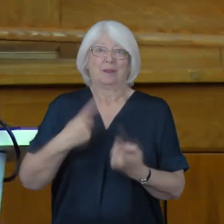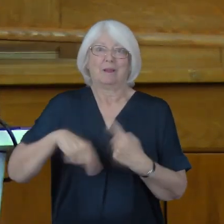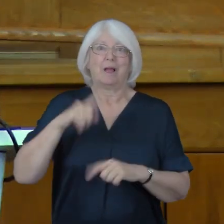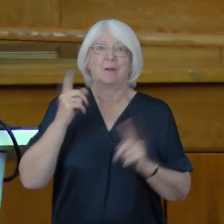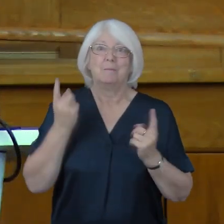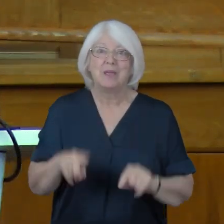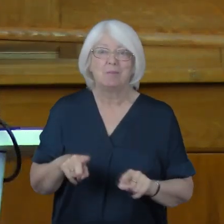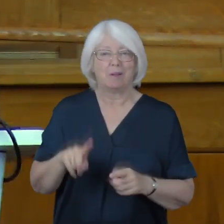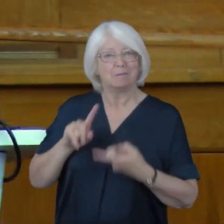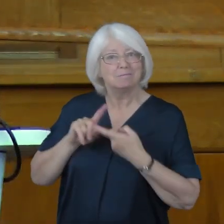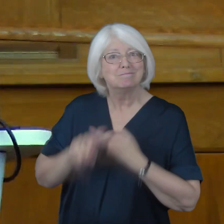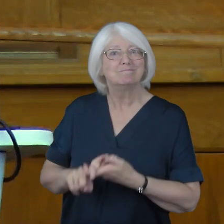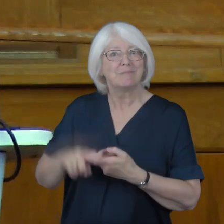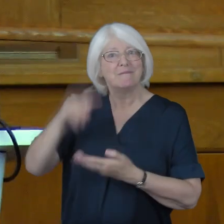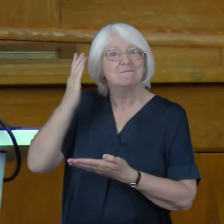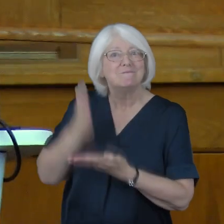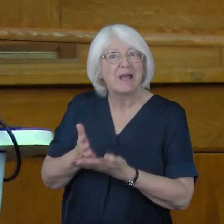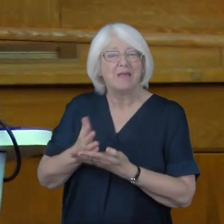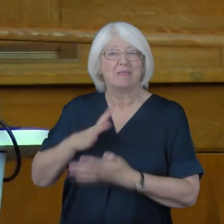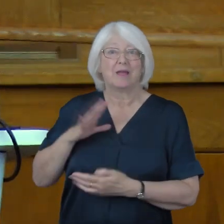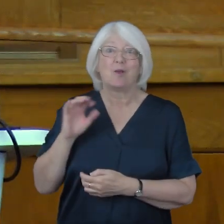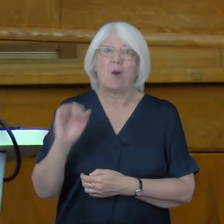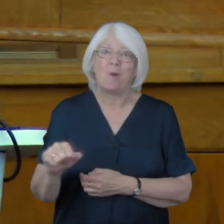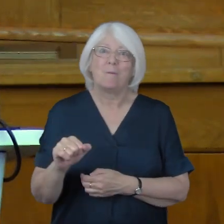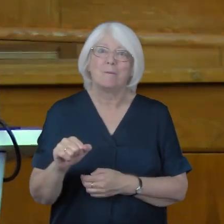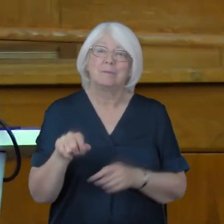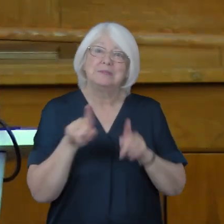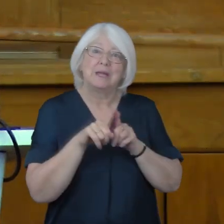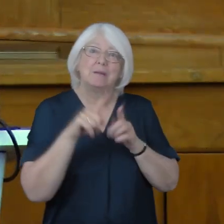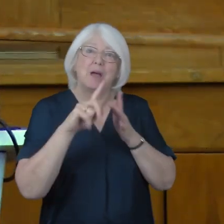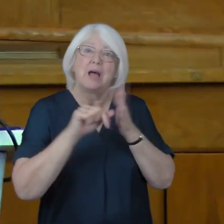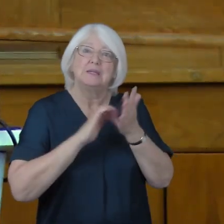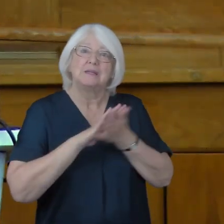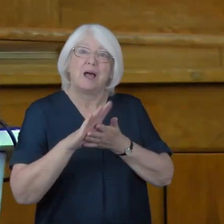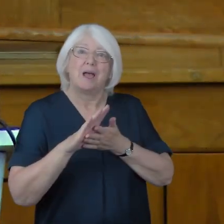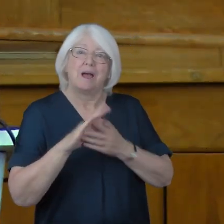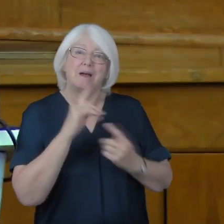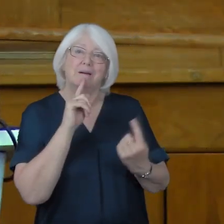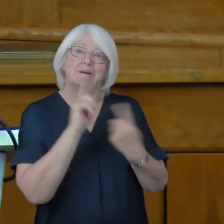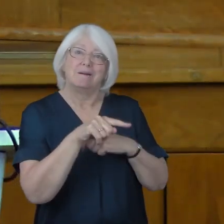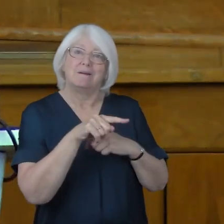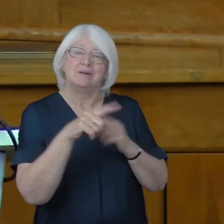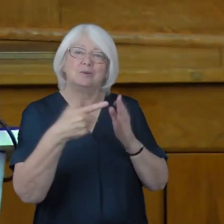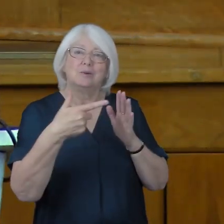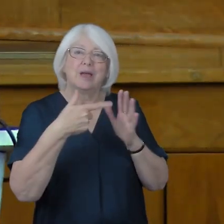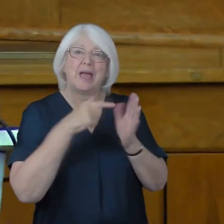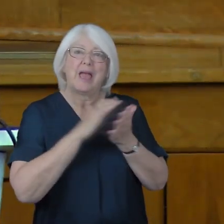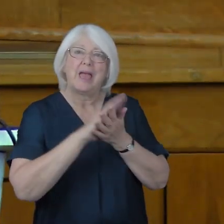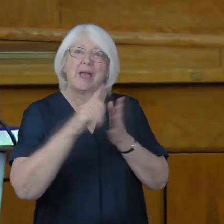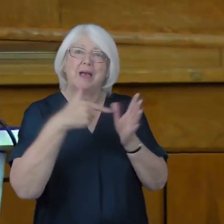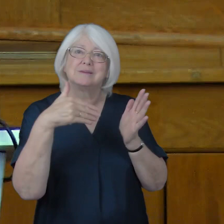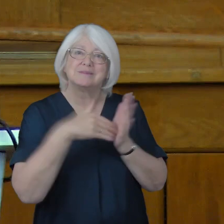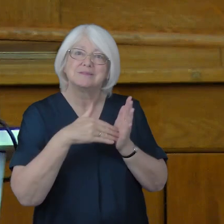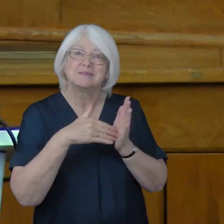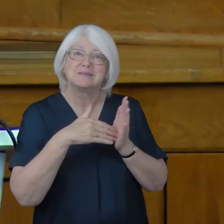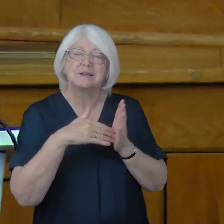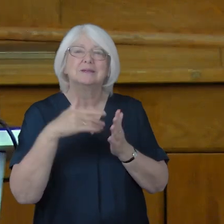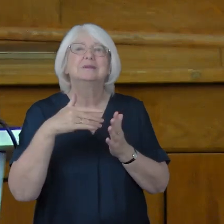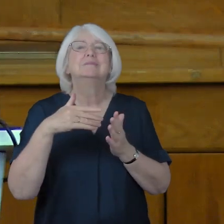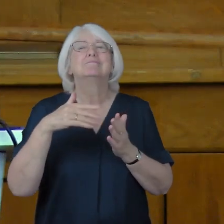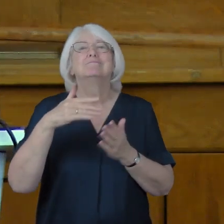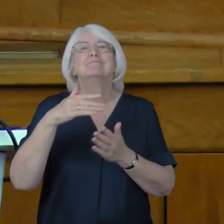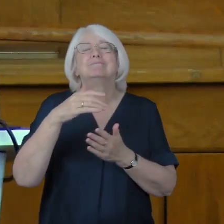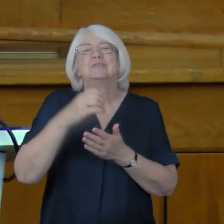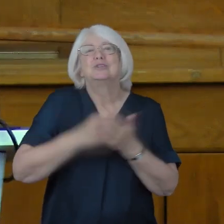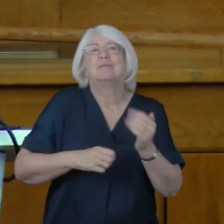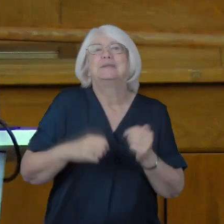and hope. As Isaiah says to Ahaz, in Isaiah chapter 7, verse 9, if